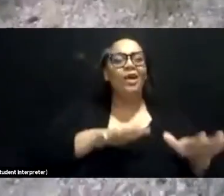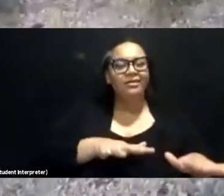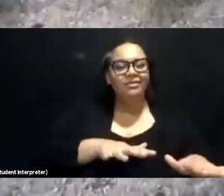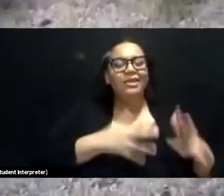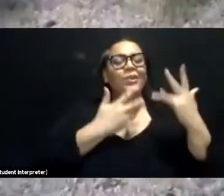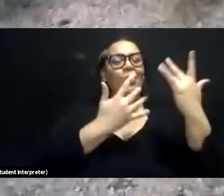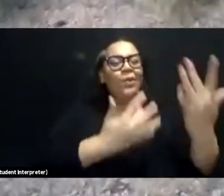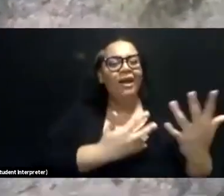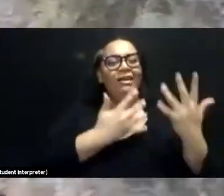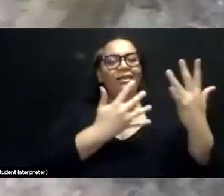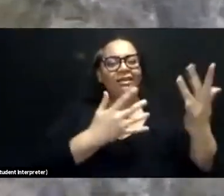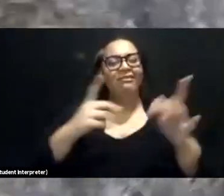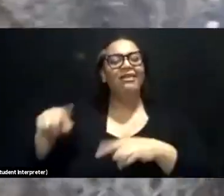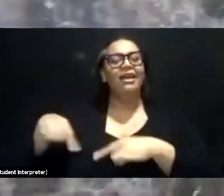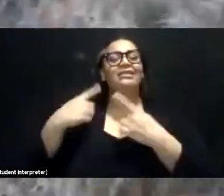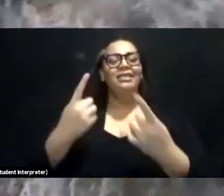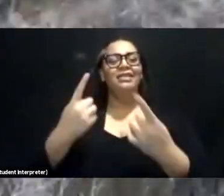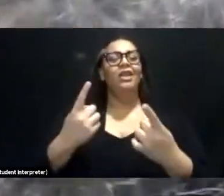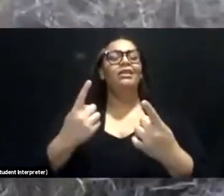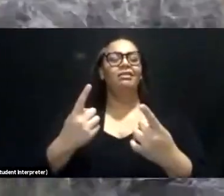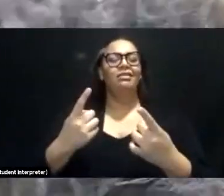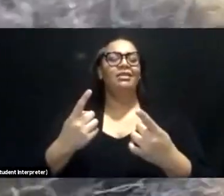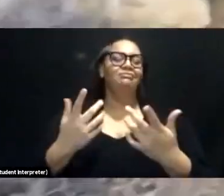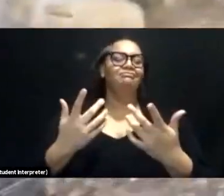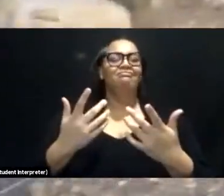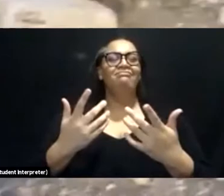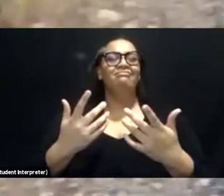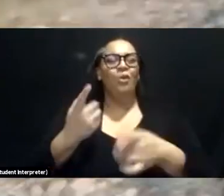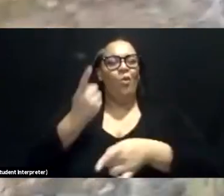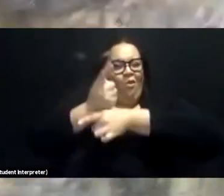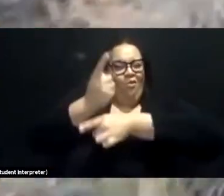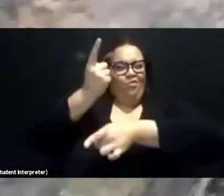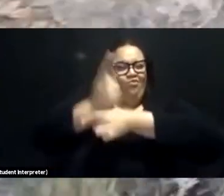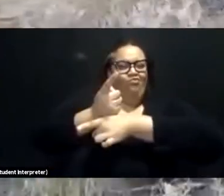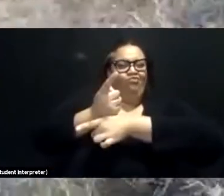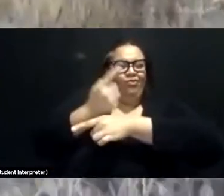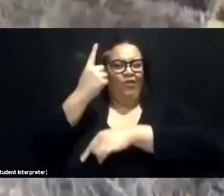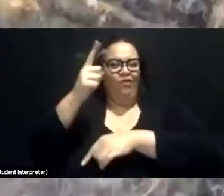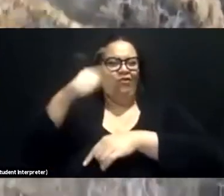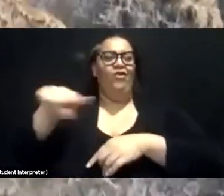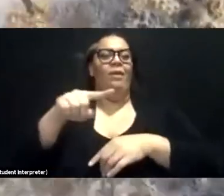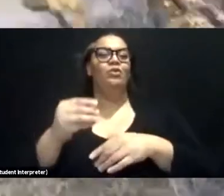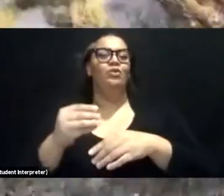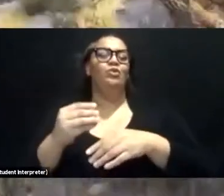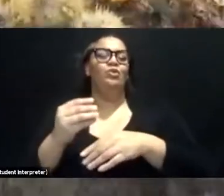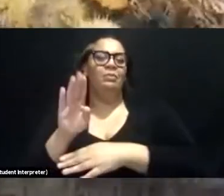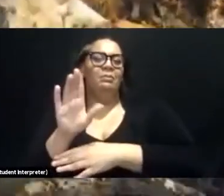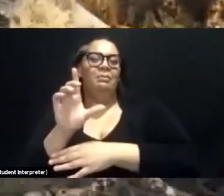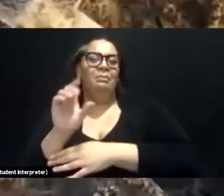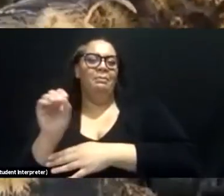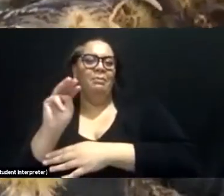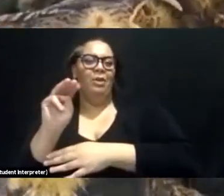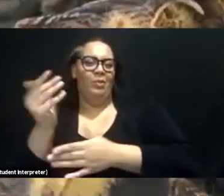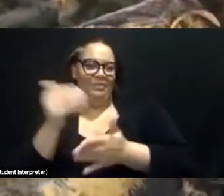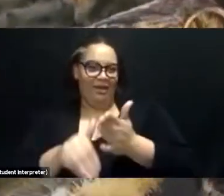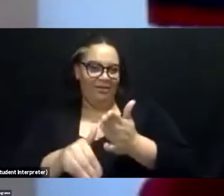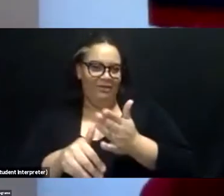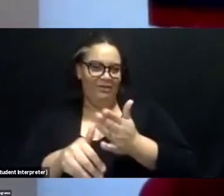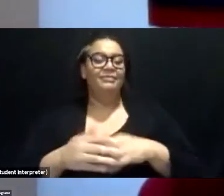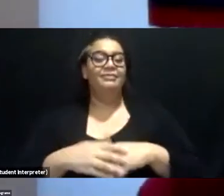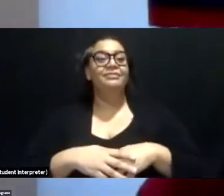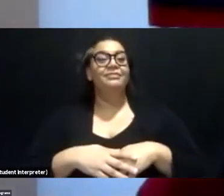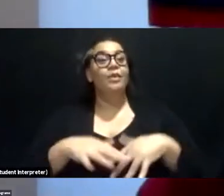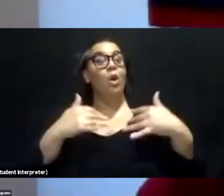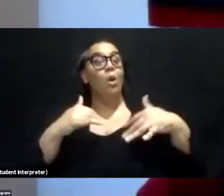right for them to bloom. Oh, I was hearing this rustling in this cactus. You guys want to see what I found? Is that